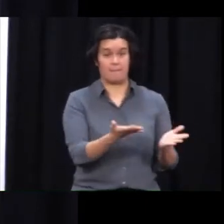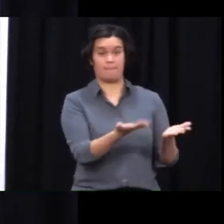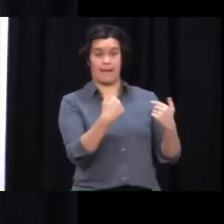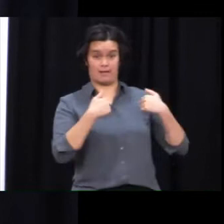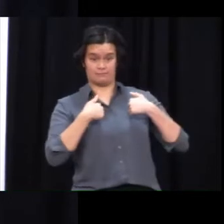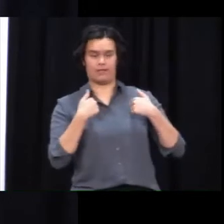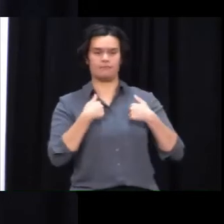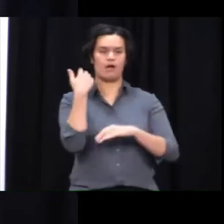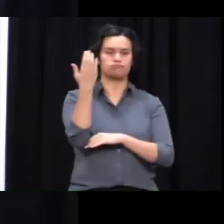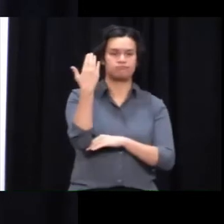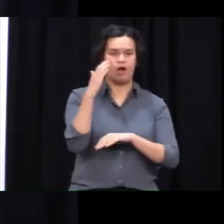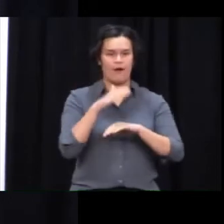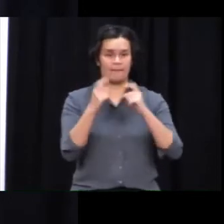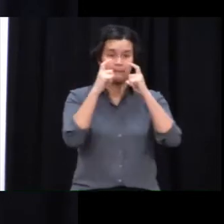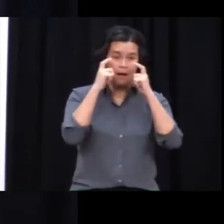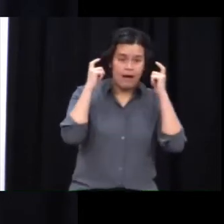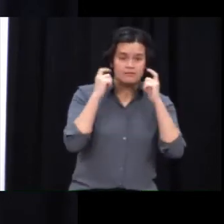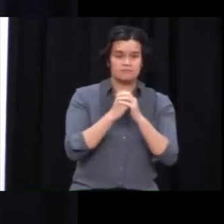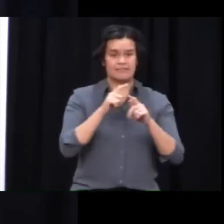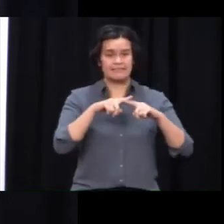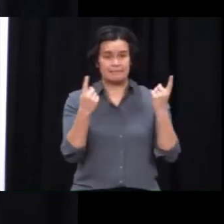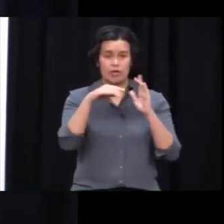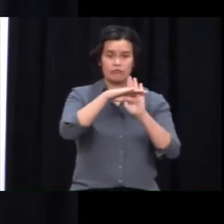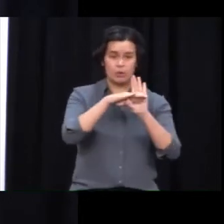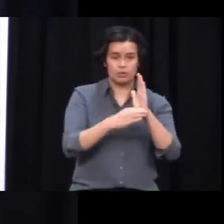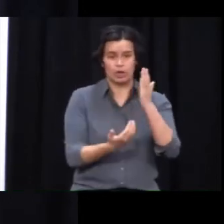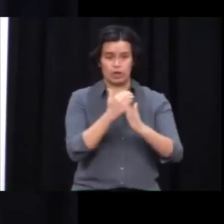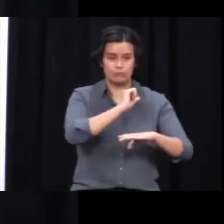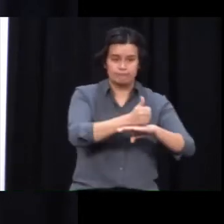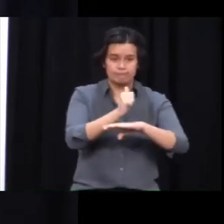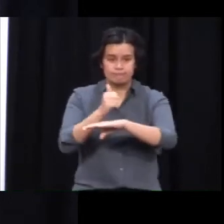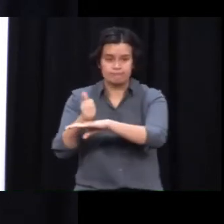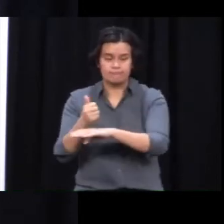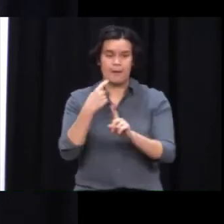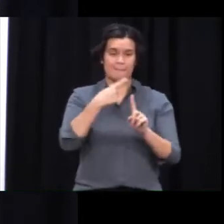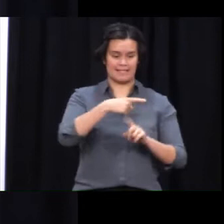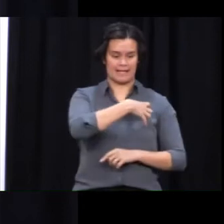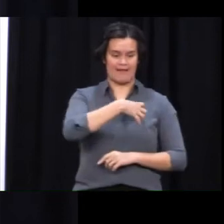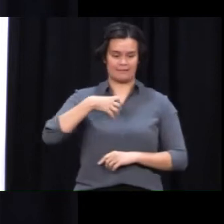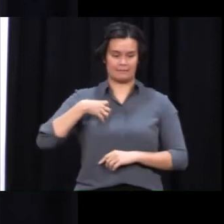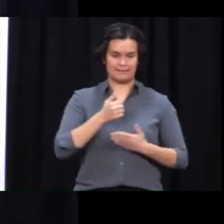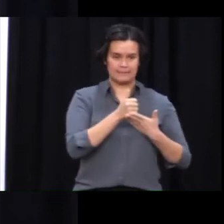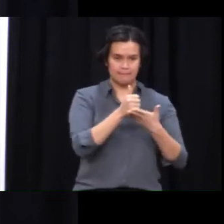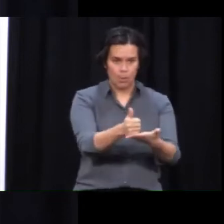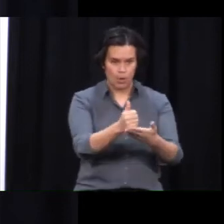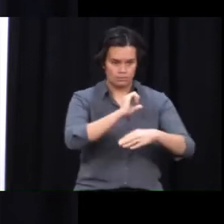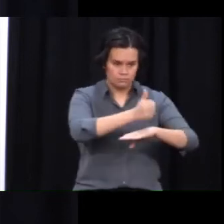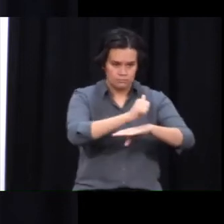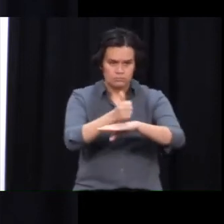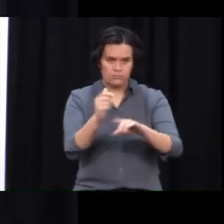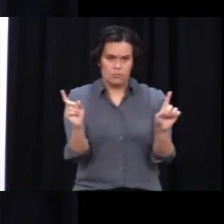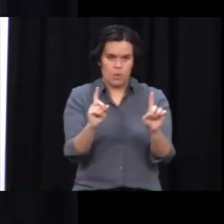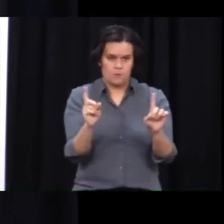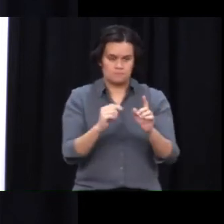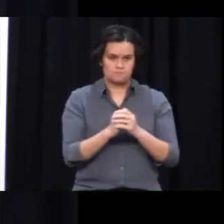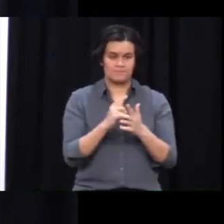decisions that the Cabinet has taken there. I will work through some more of the support government is putting in place for essential workers to help relief